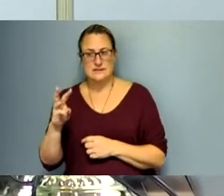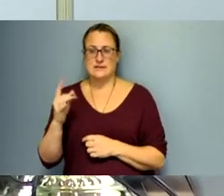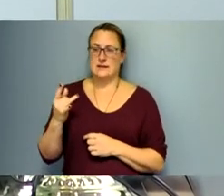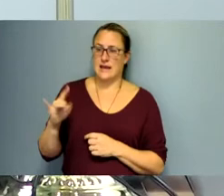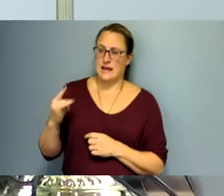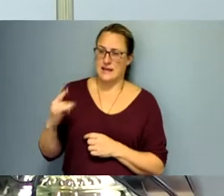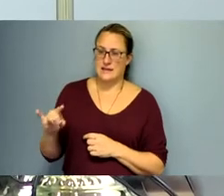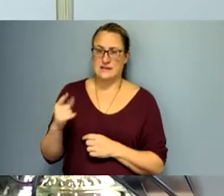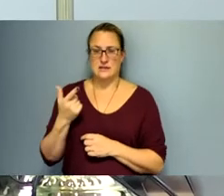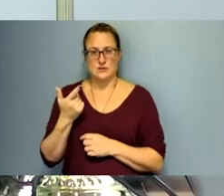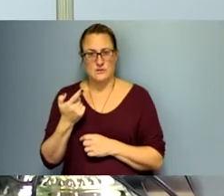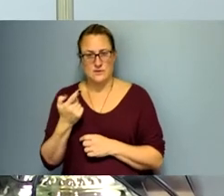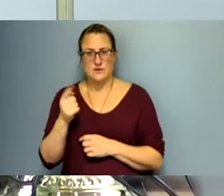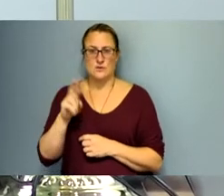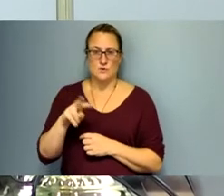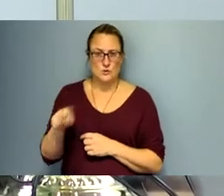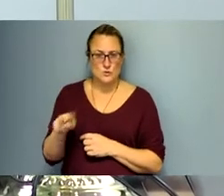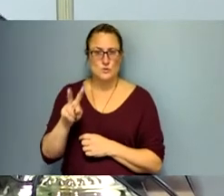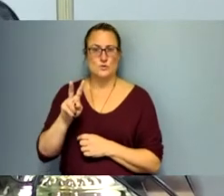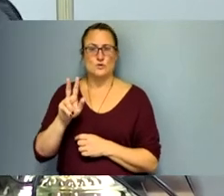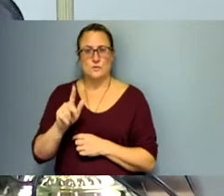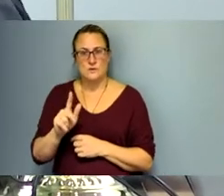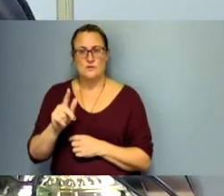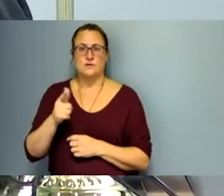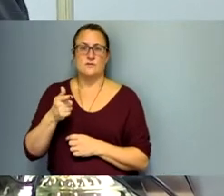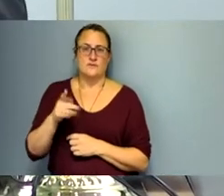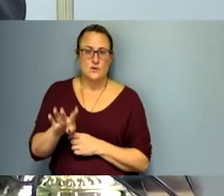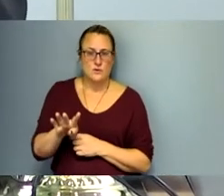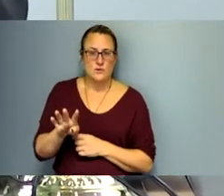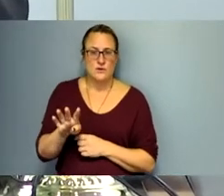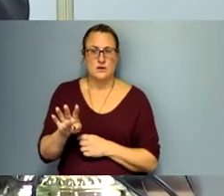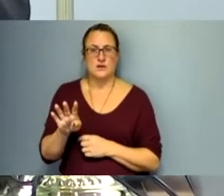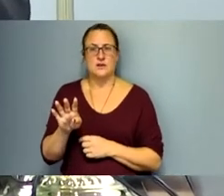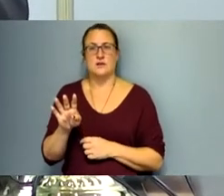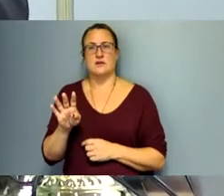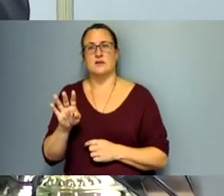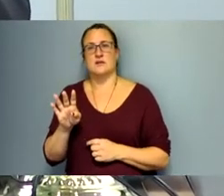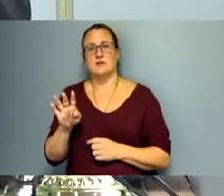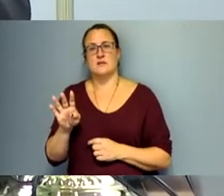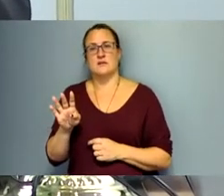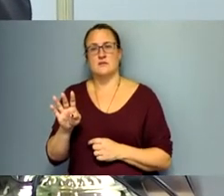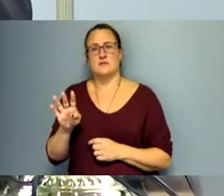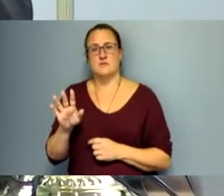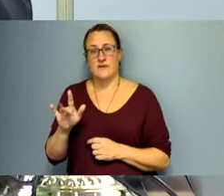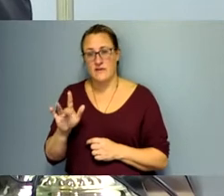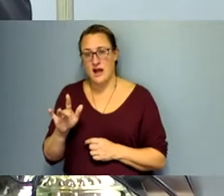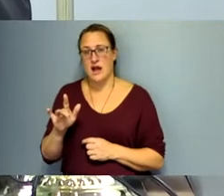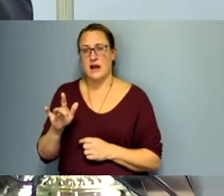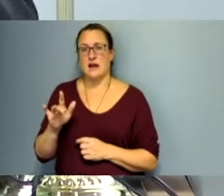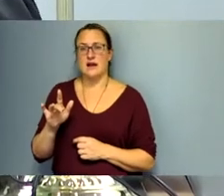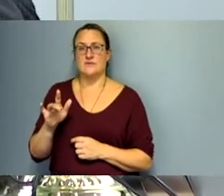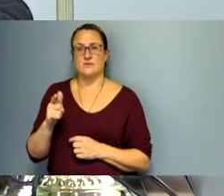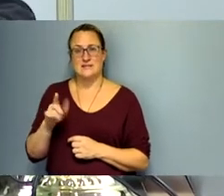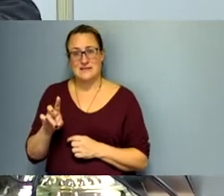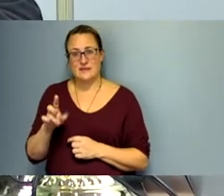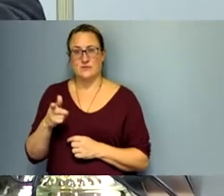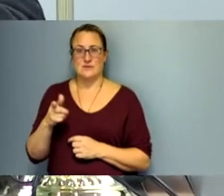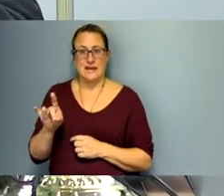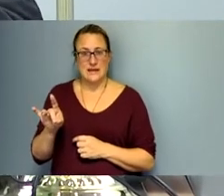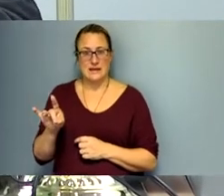21, 22, 23, 24, 25, 27, 28.